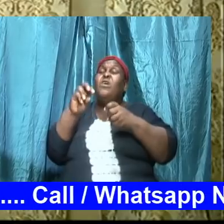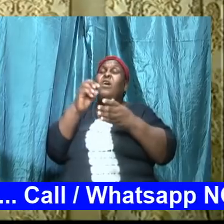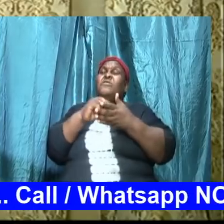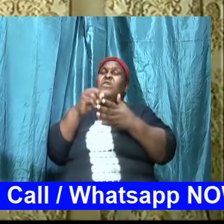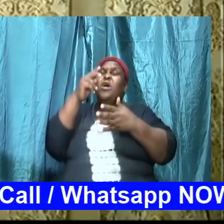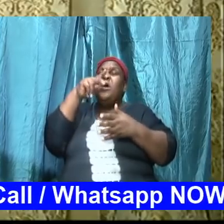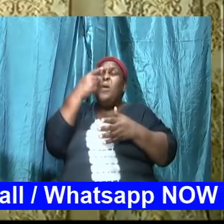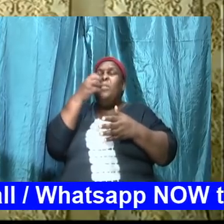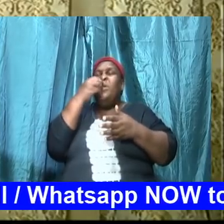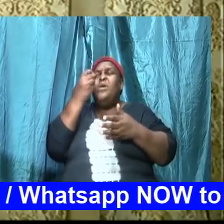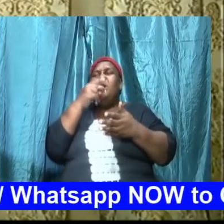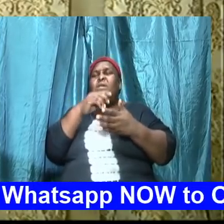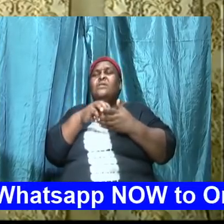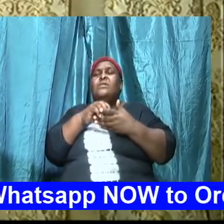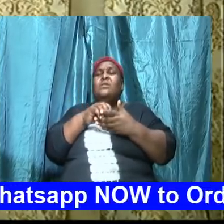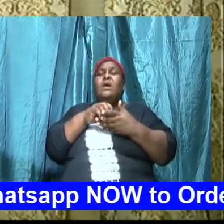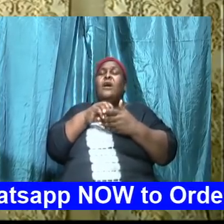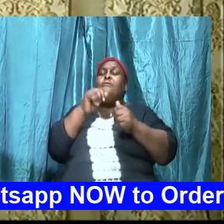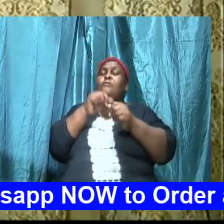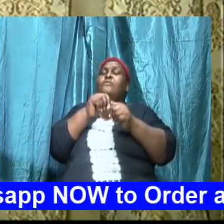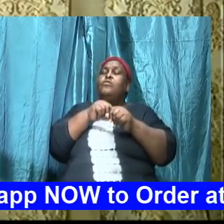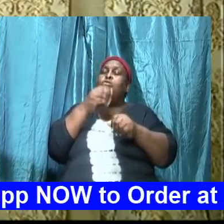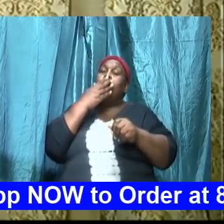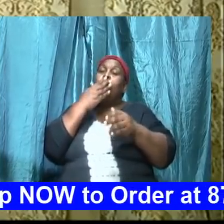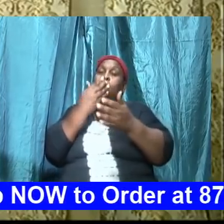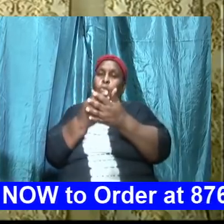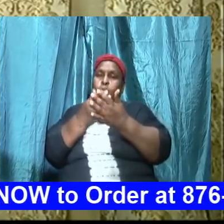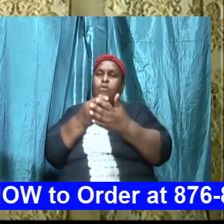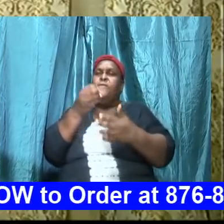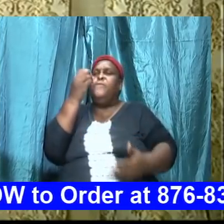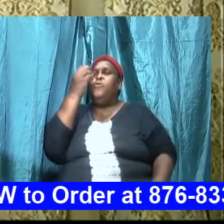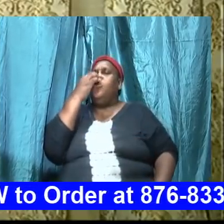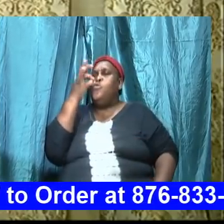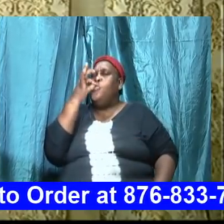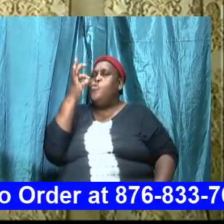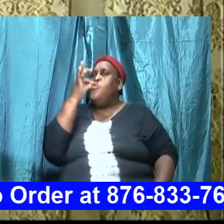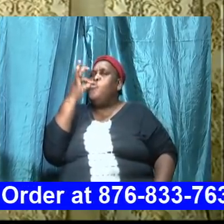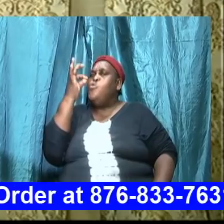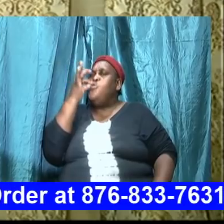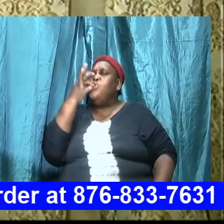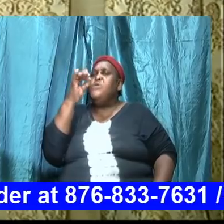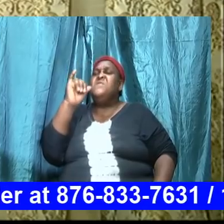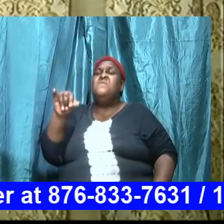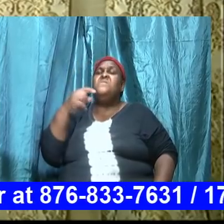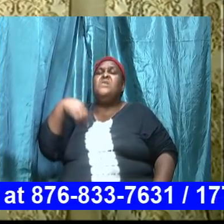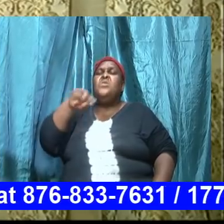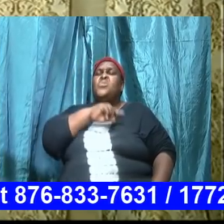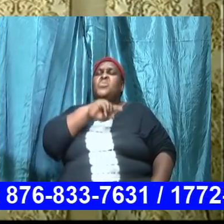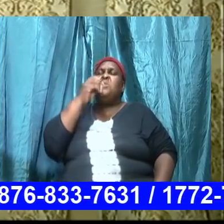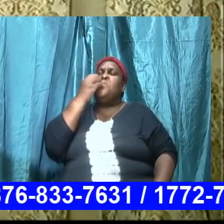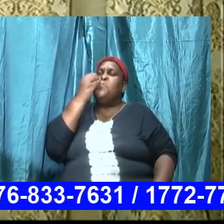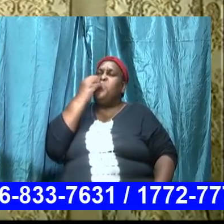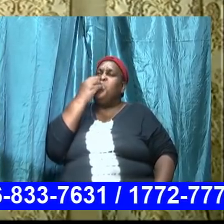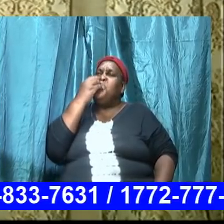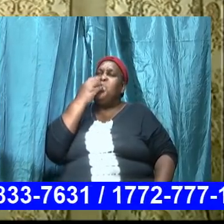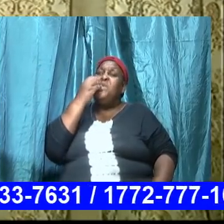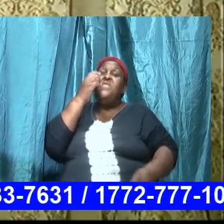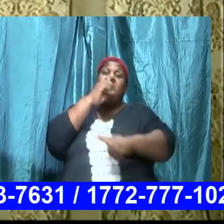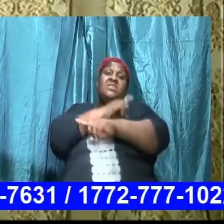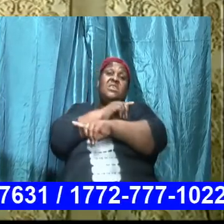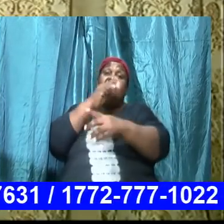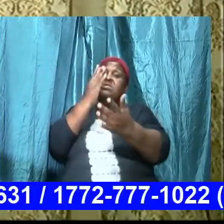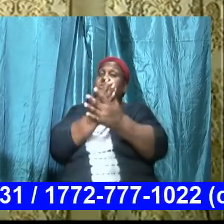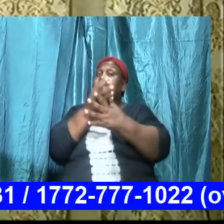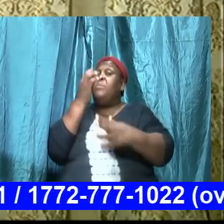minerals you have got to and everything is extracted from the food that we eat the day that we stop